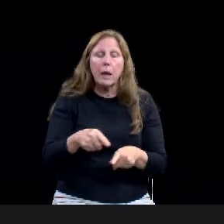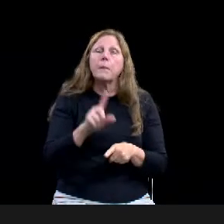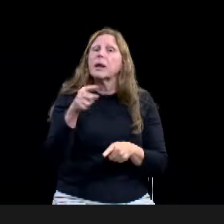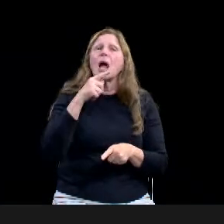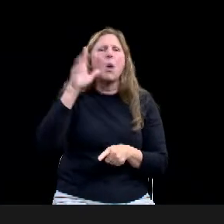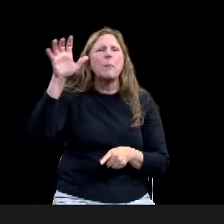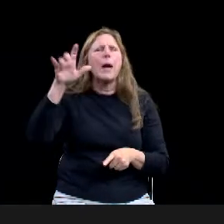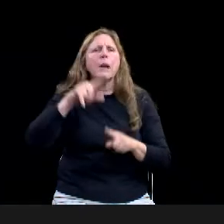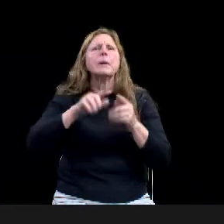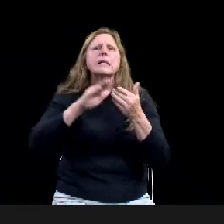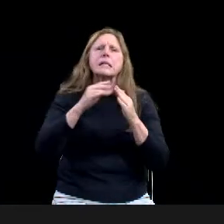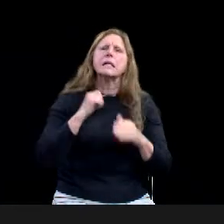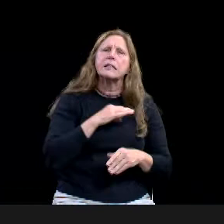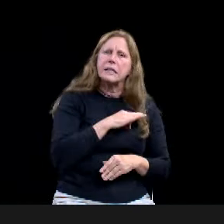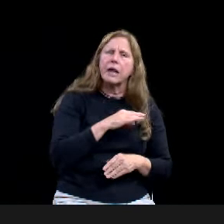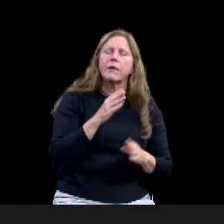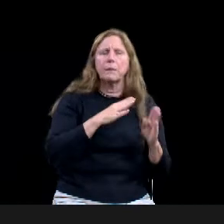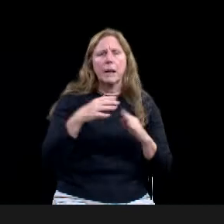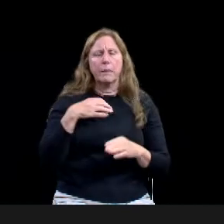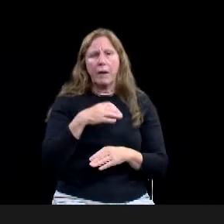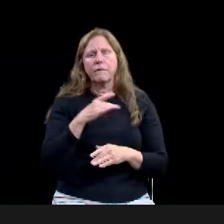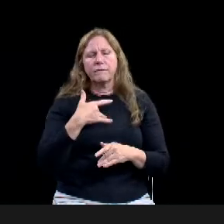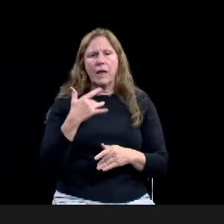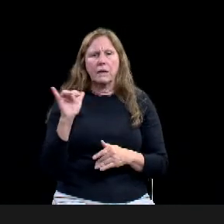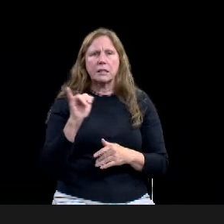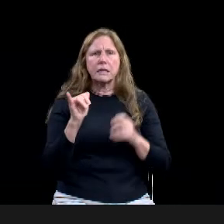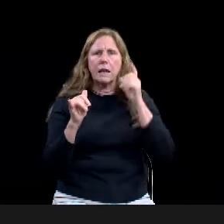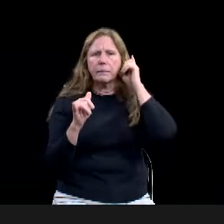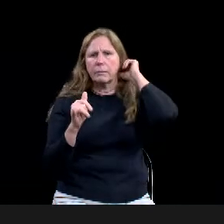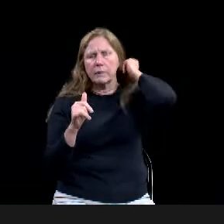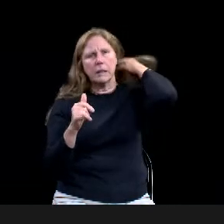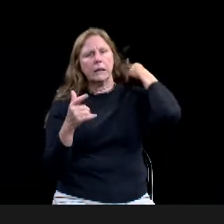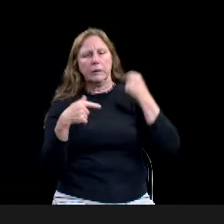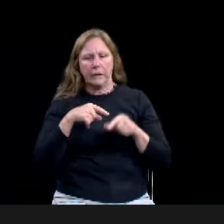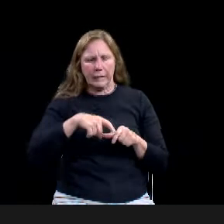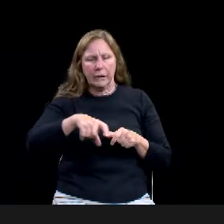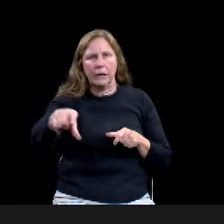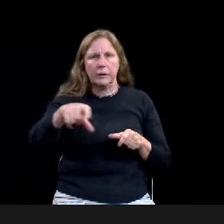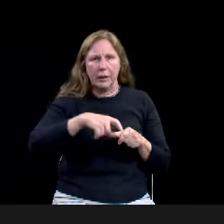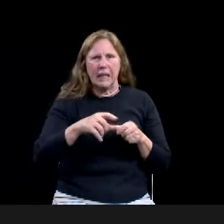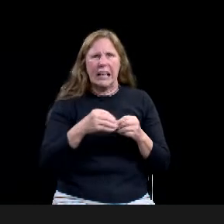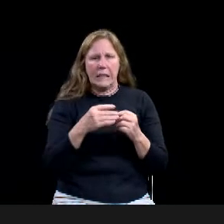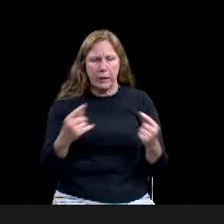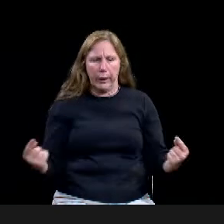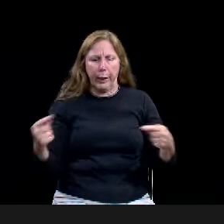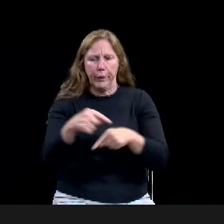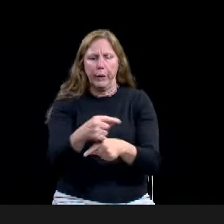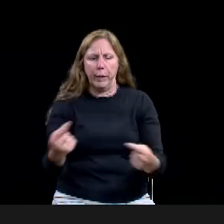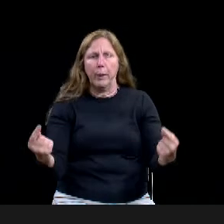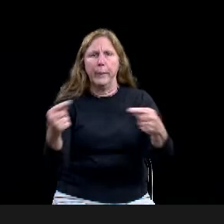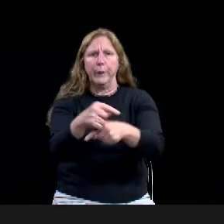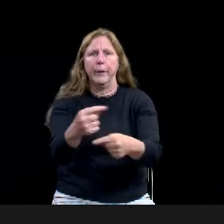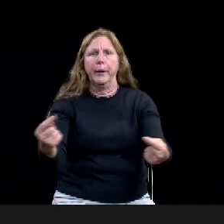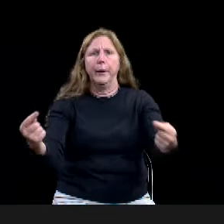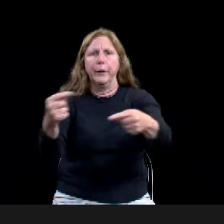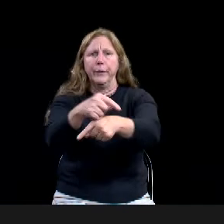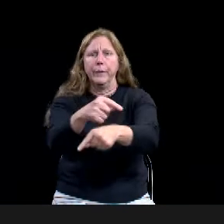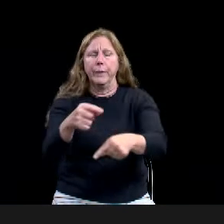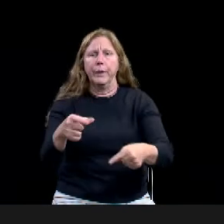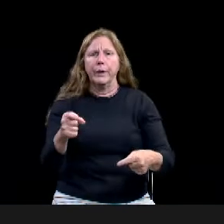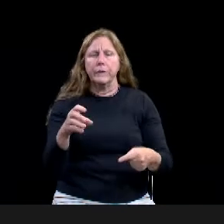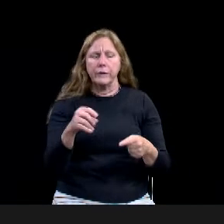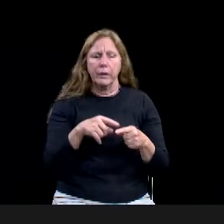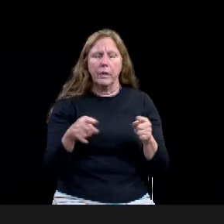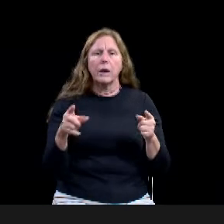between South Forth and new parks. And so there was a condition on there, uh, to, to keep some sort of access through there. Uh,